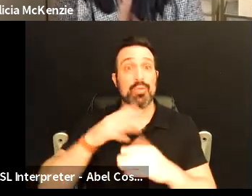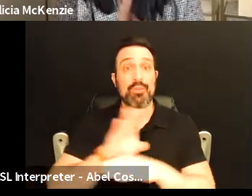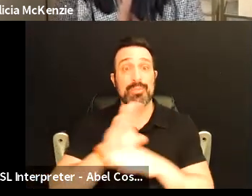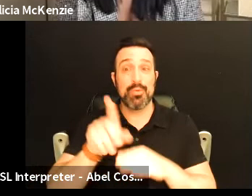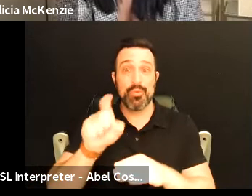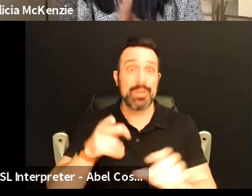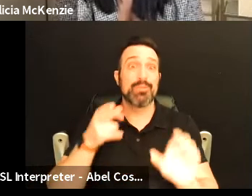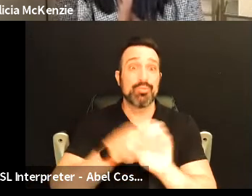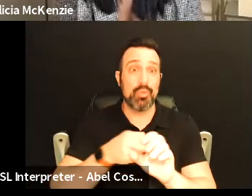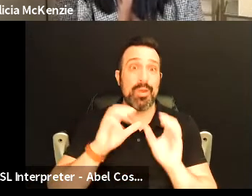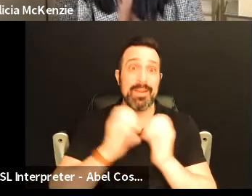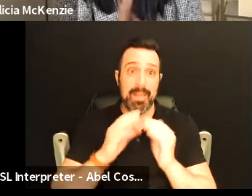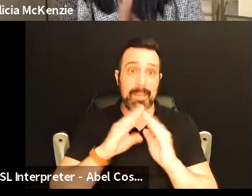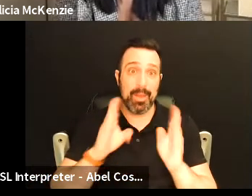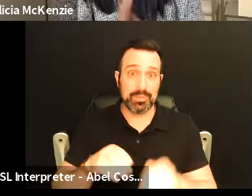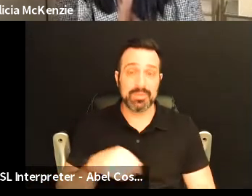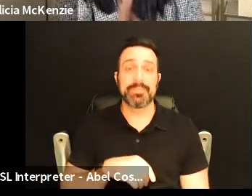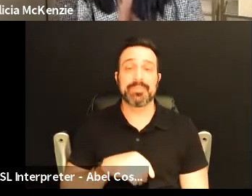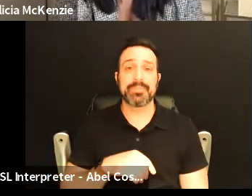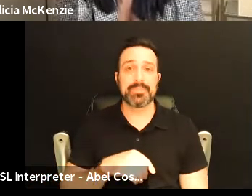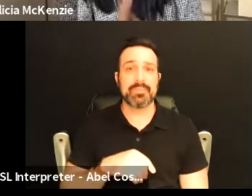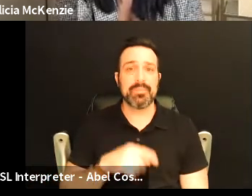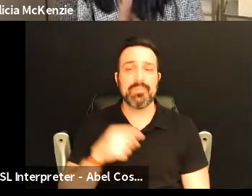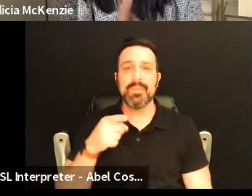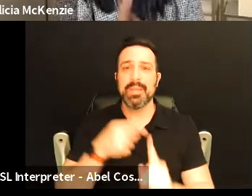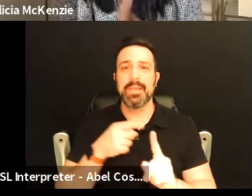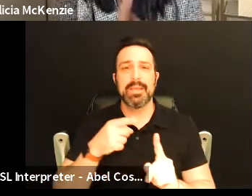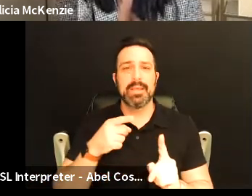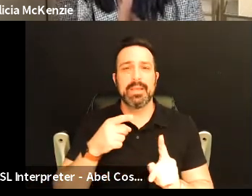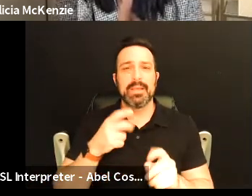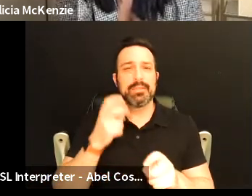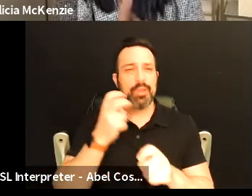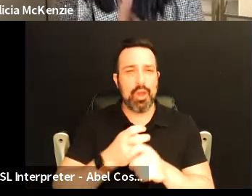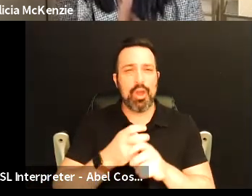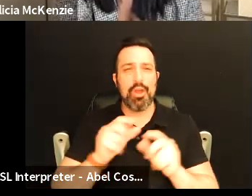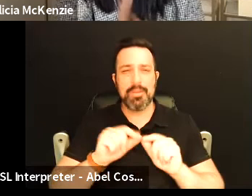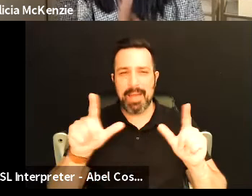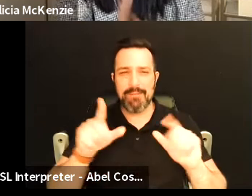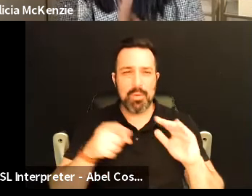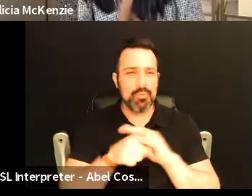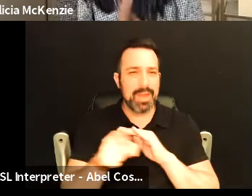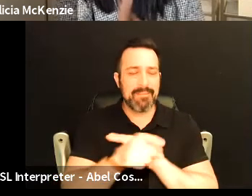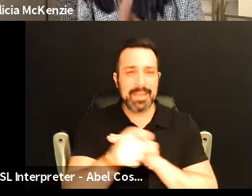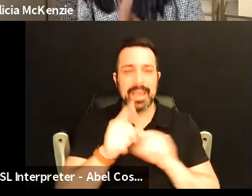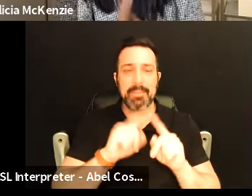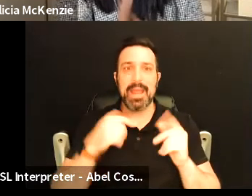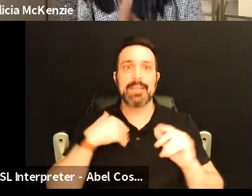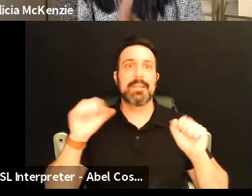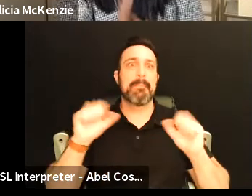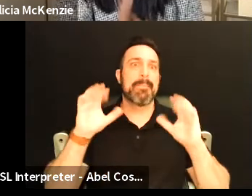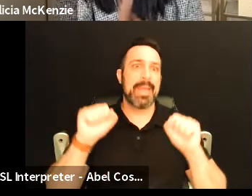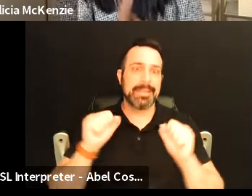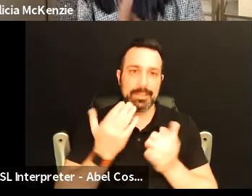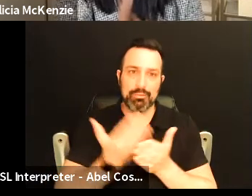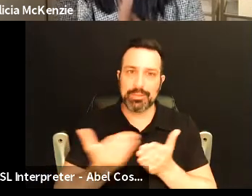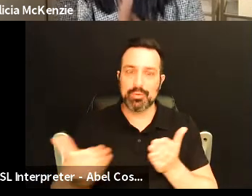get on clubhouse um it's it's a hard platform to navigate but it has amazing resources